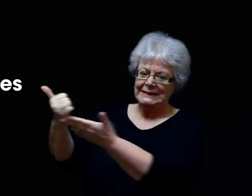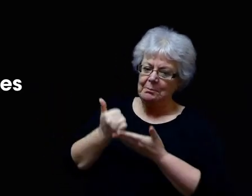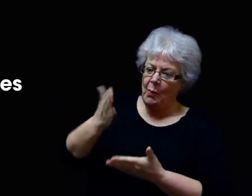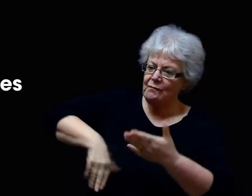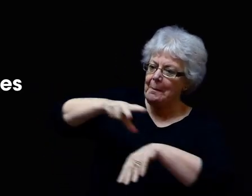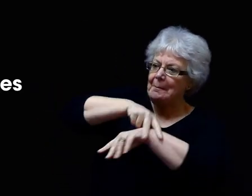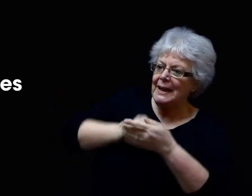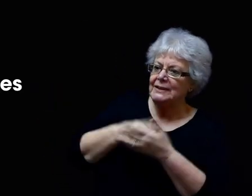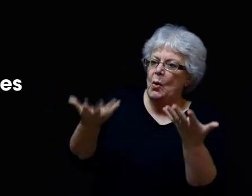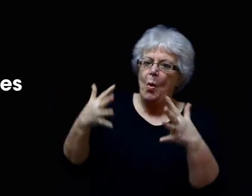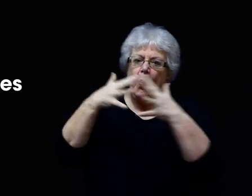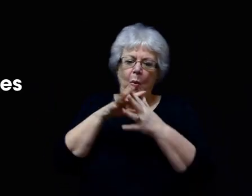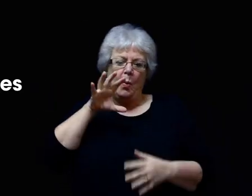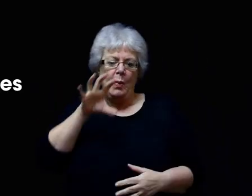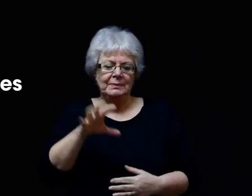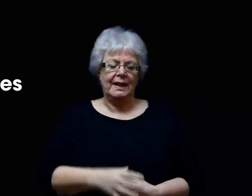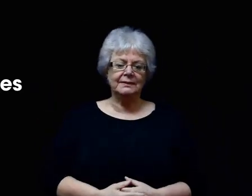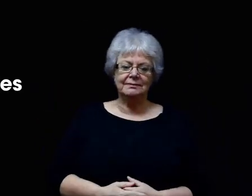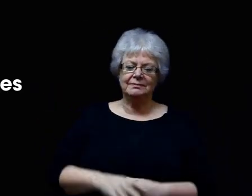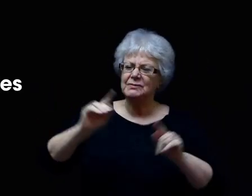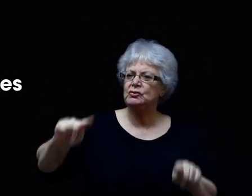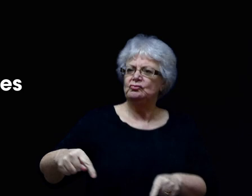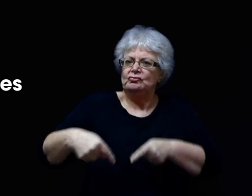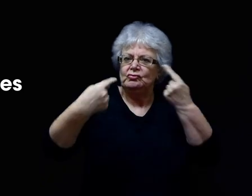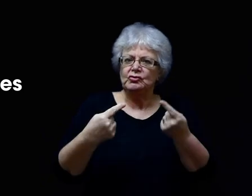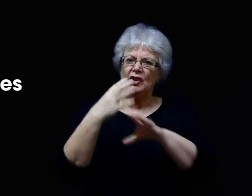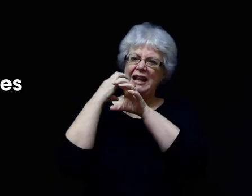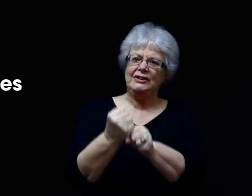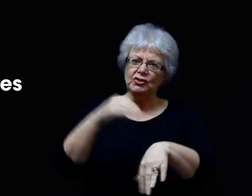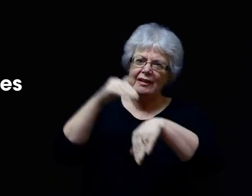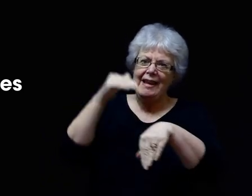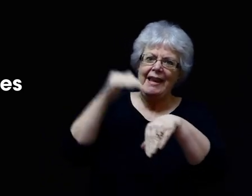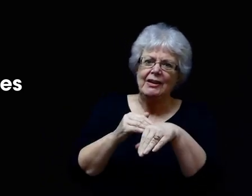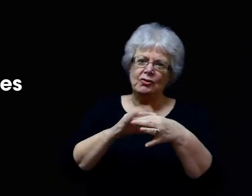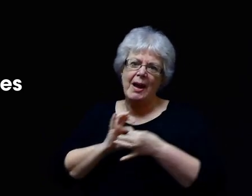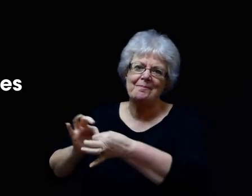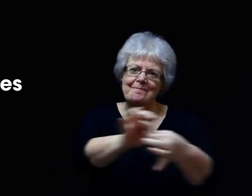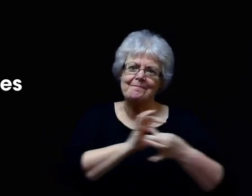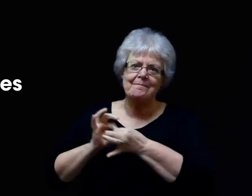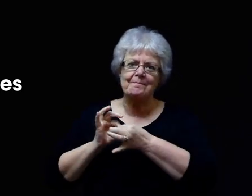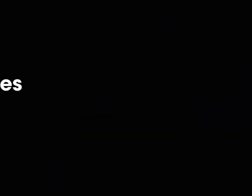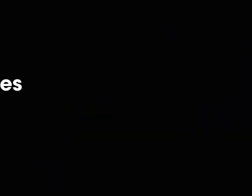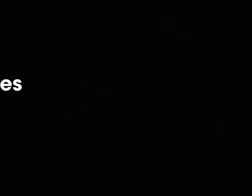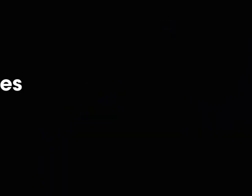contacting the police, victim support or visiting gov.wales. Stand up to hate crime together.